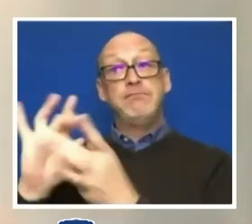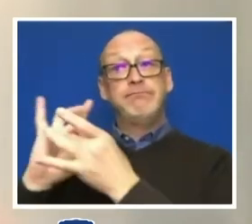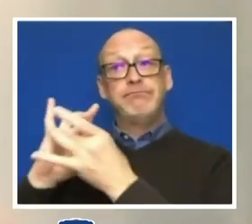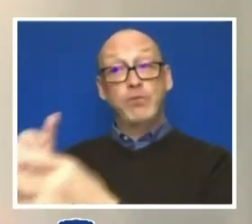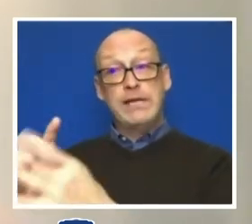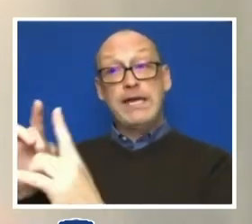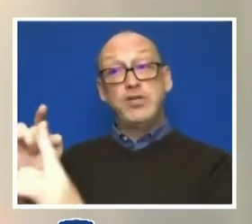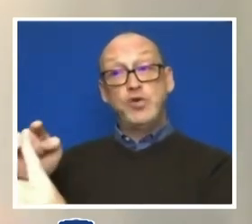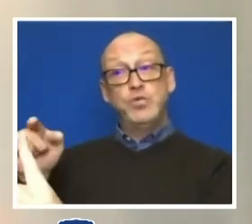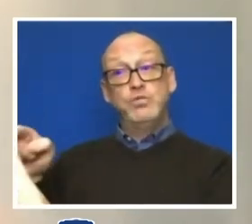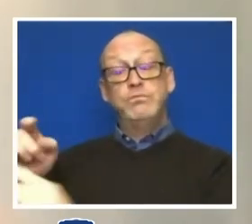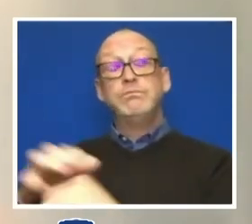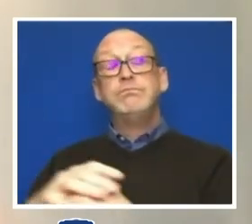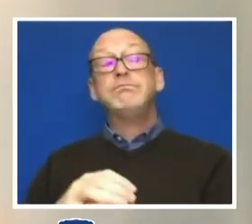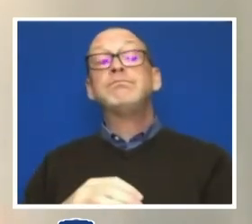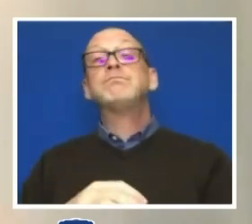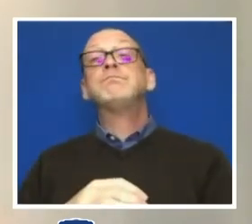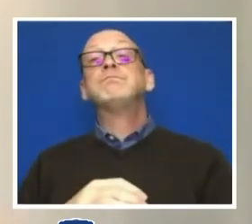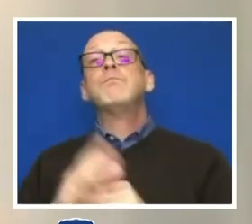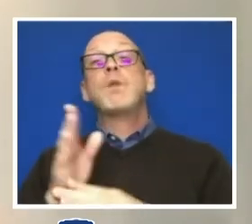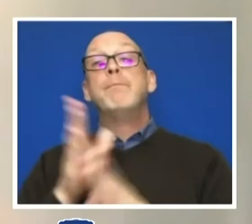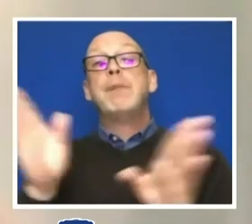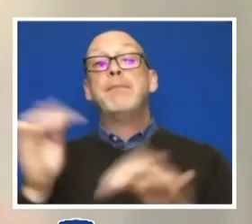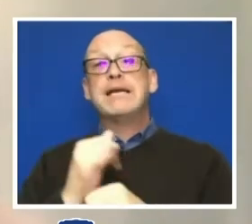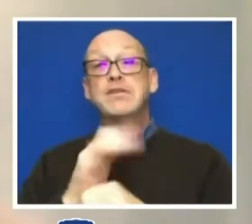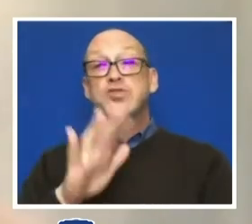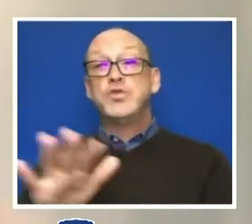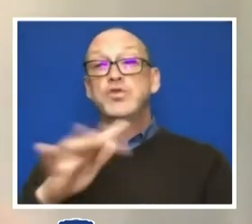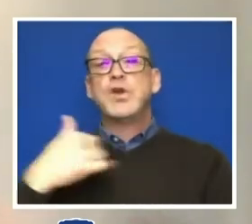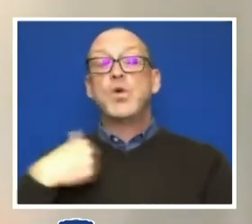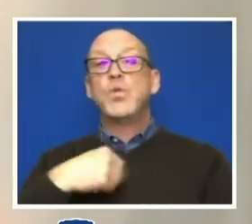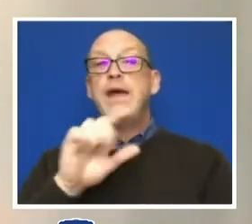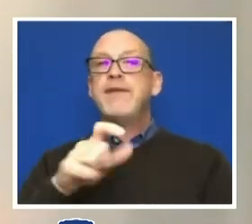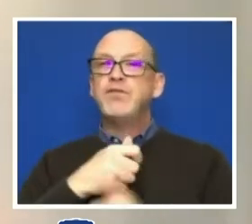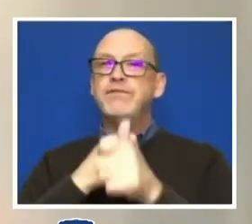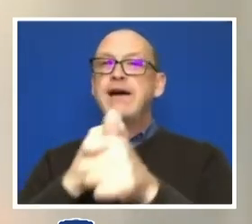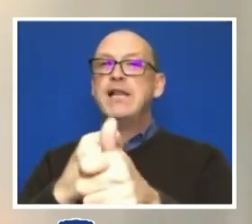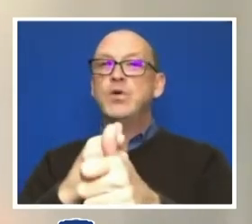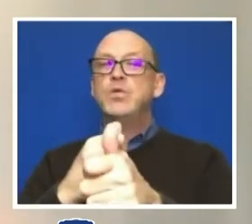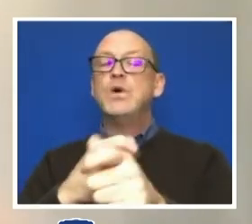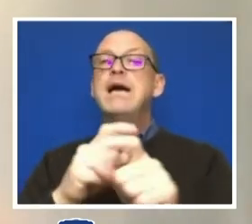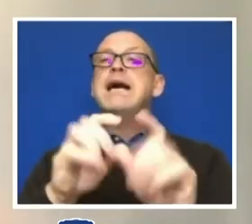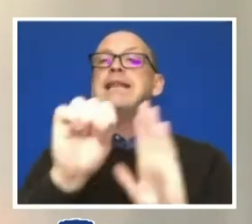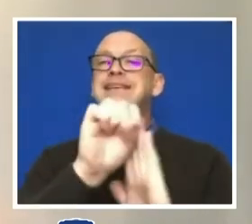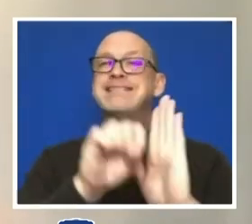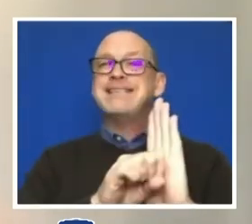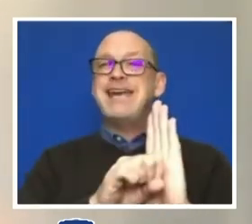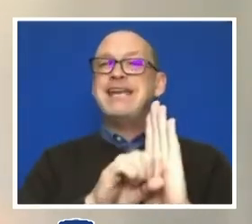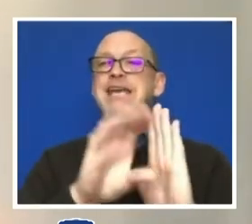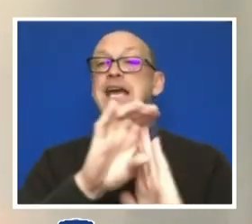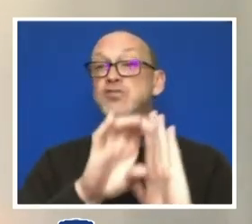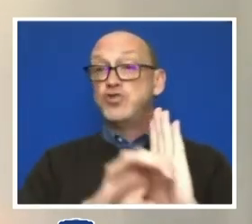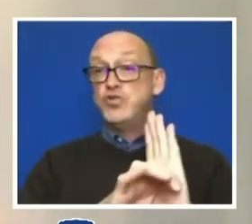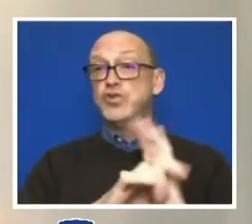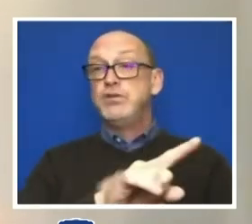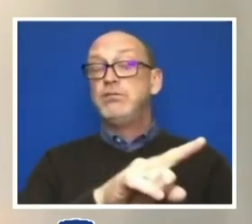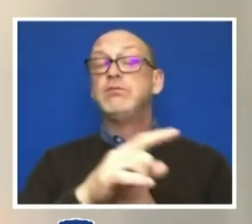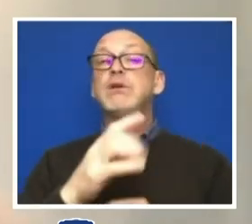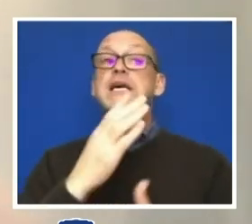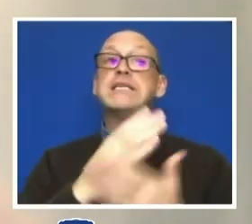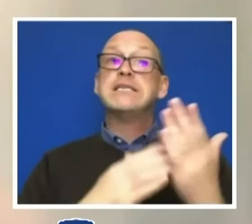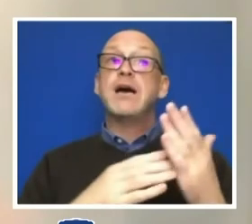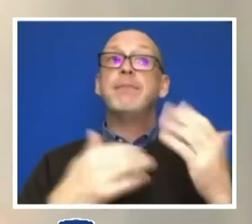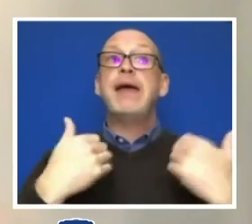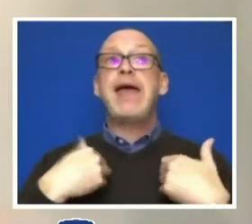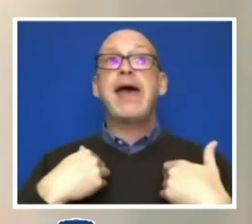Also, as a public institution, we have to adhere to respective state constitutions, some of which have additional